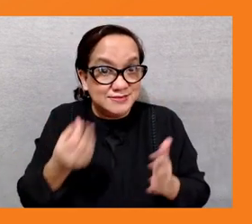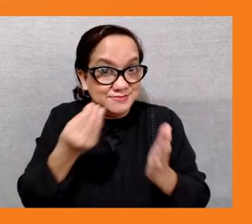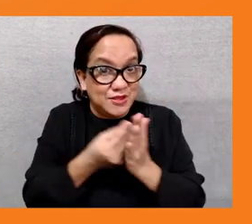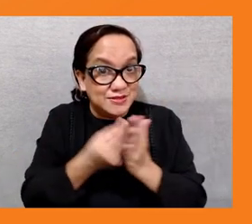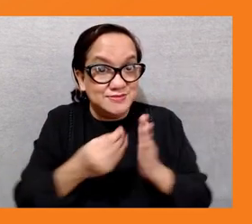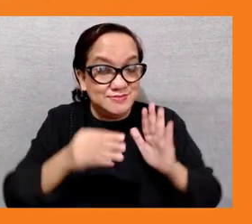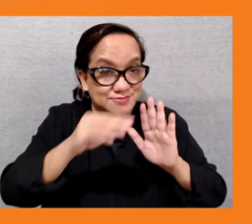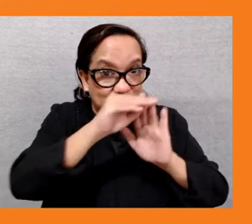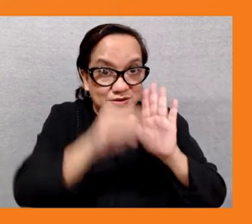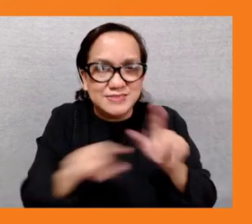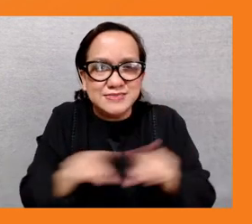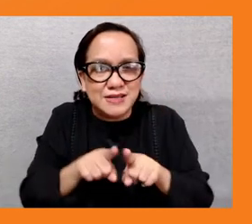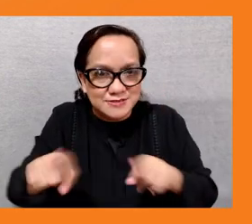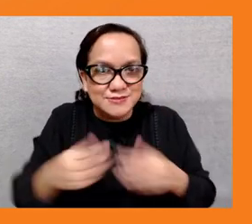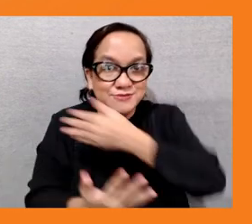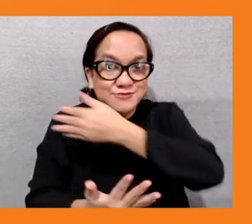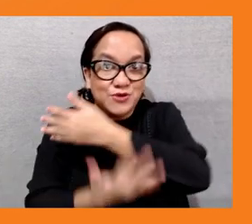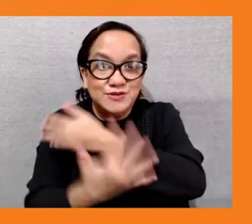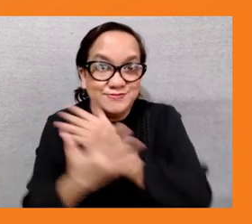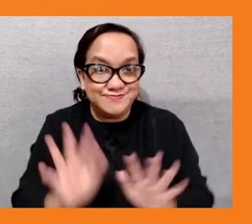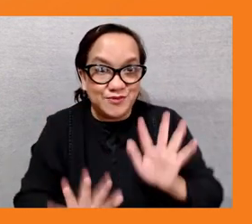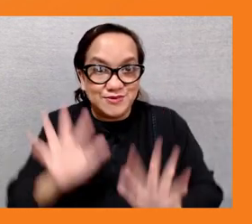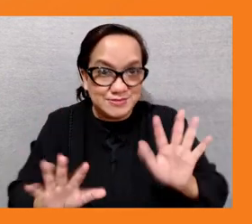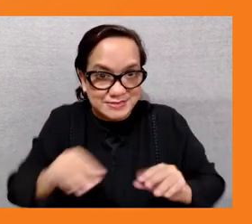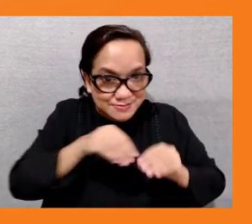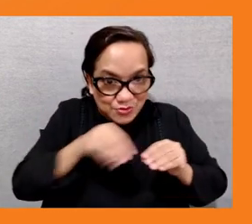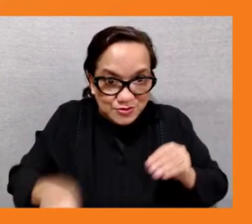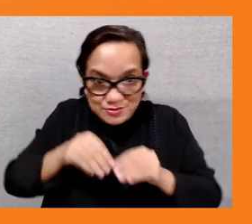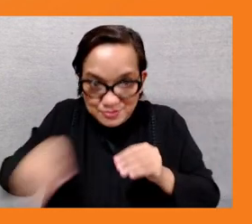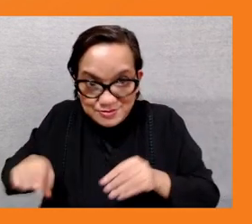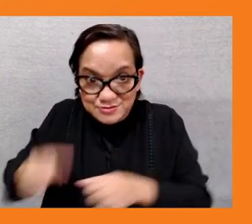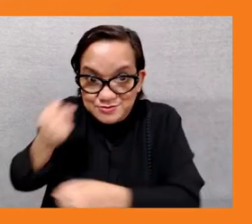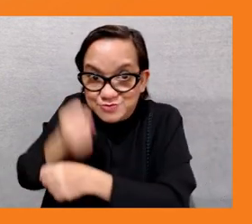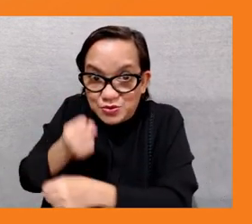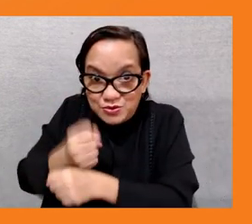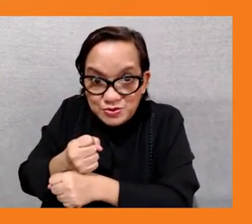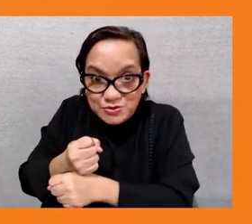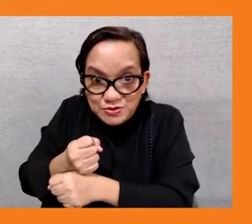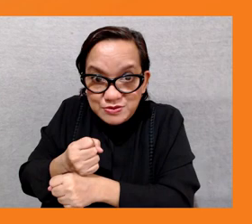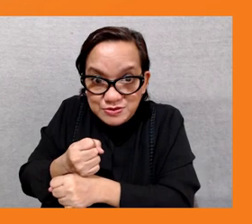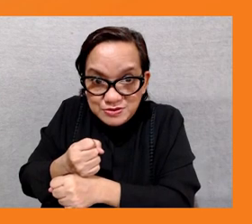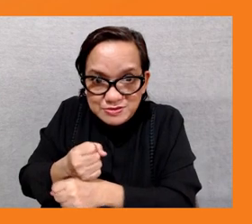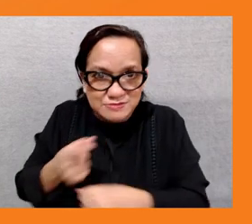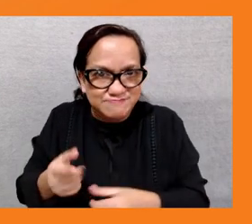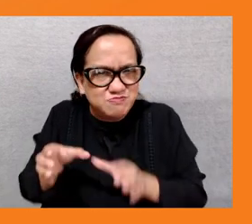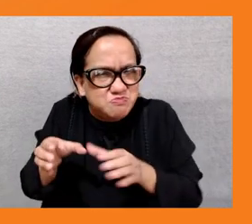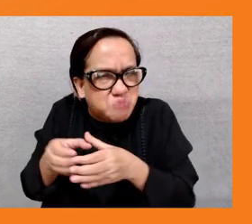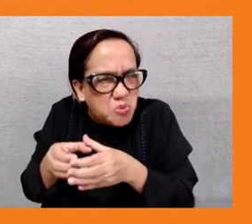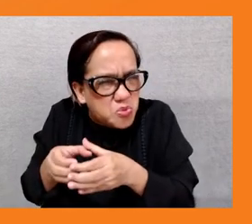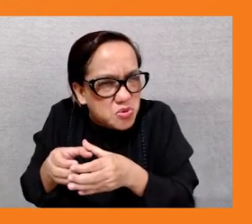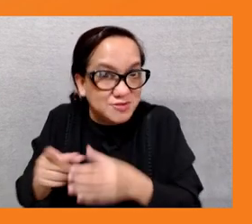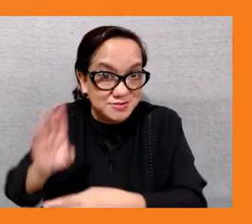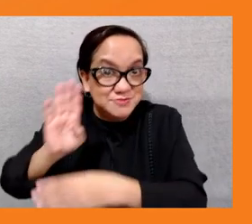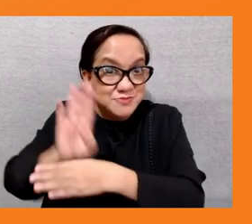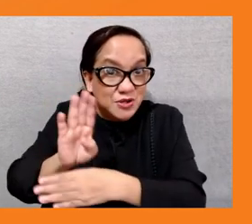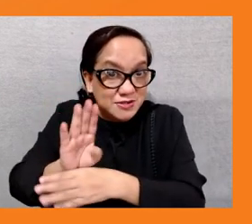skills and social protection policies the support for smaller enterprises so that they can develop and implement just transition plans and